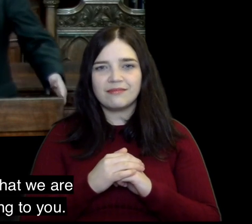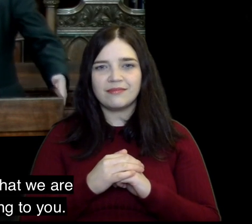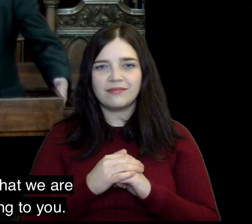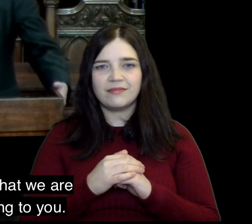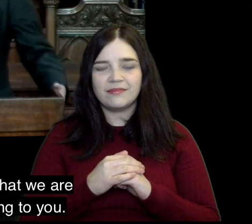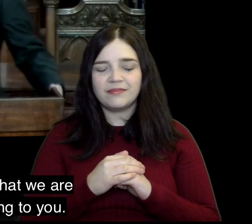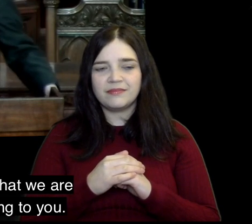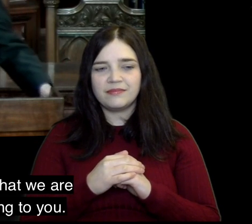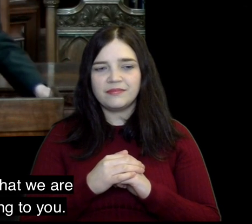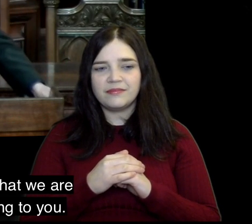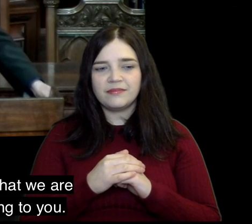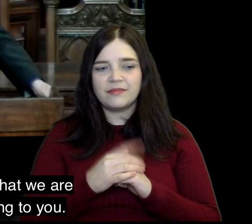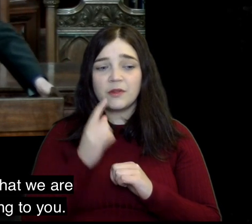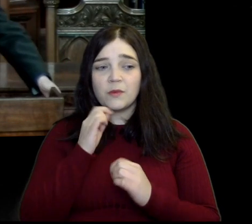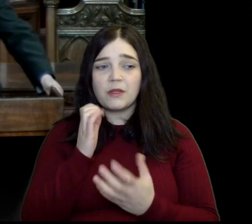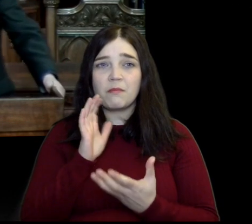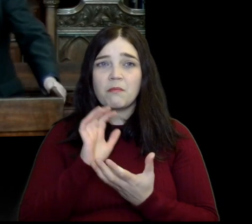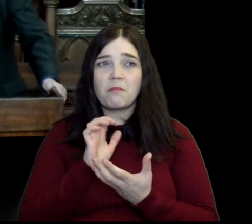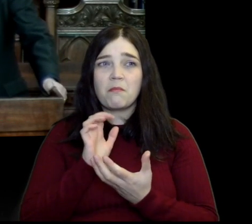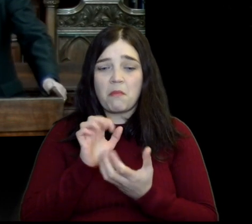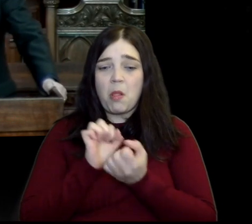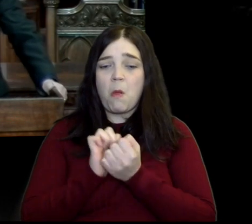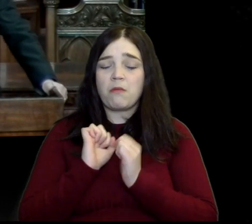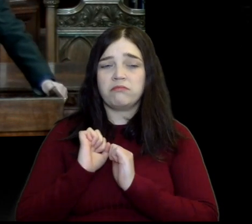Lord we thank you that we are yours